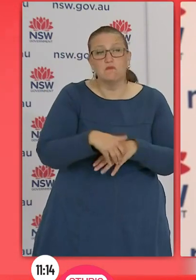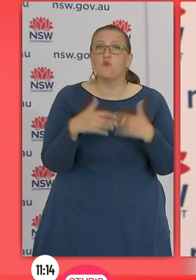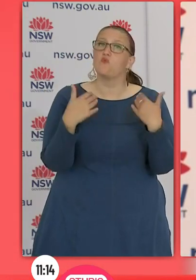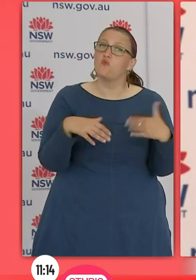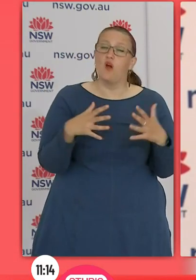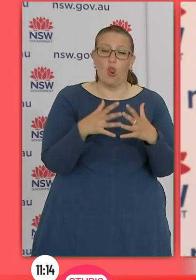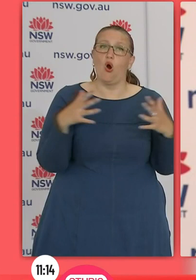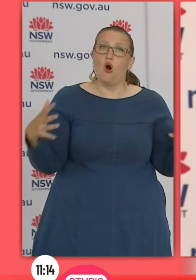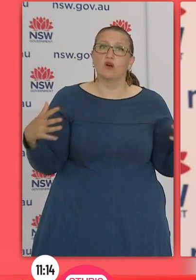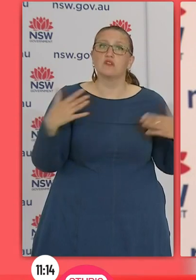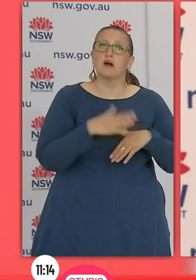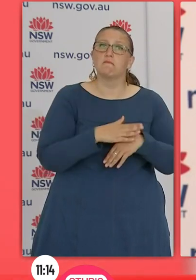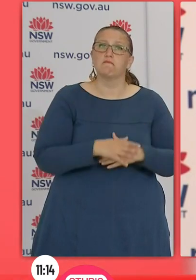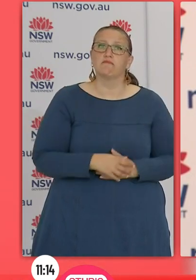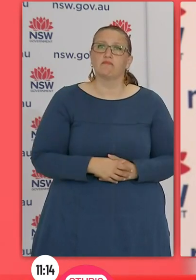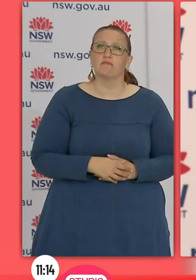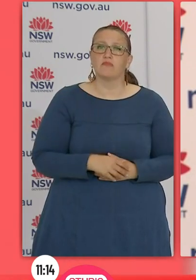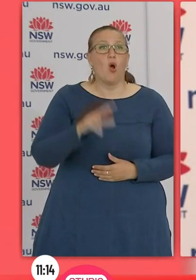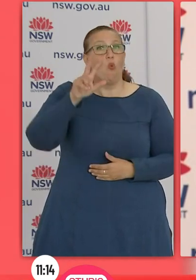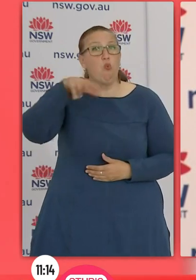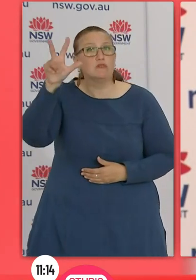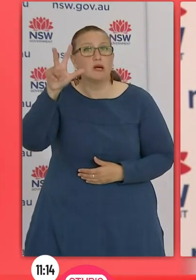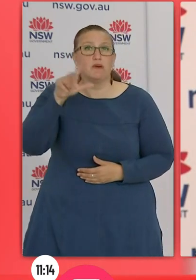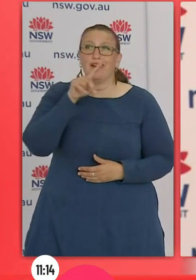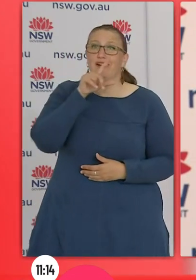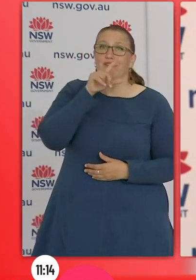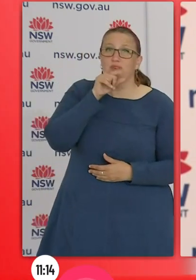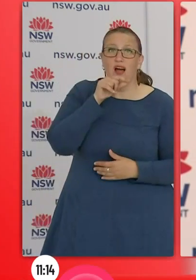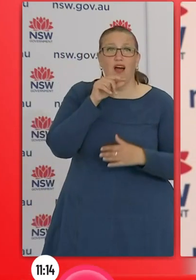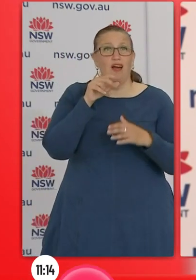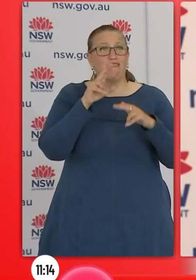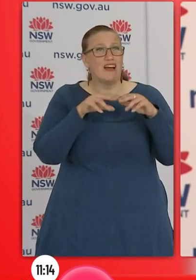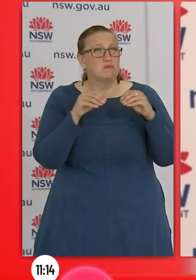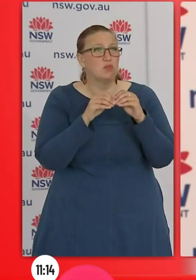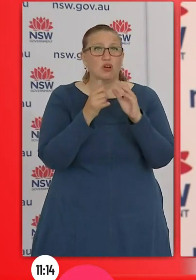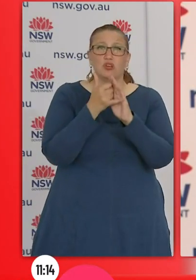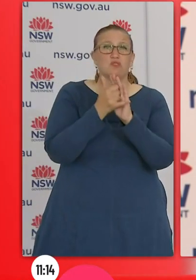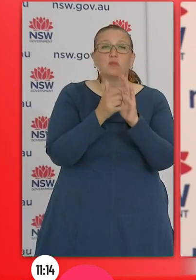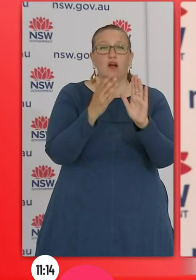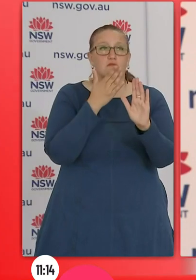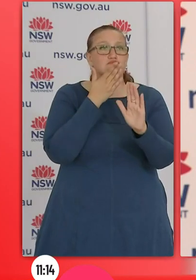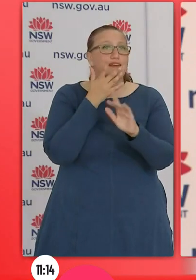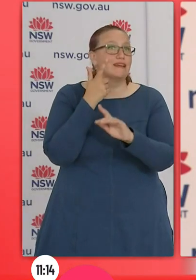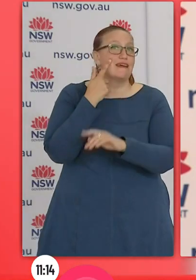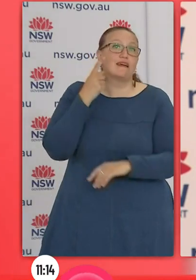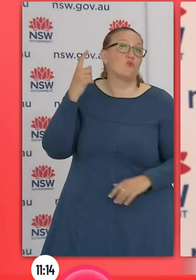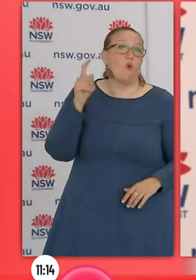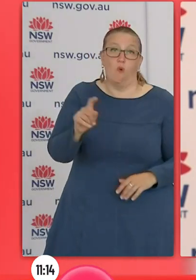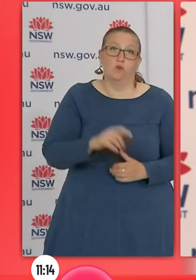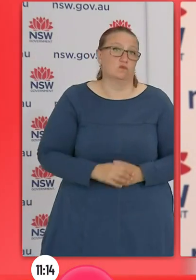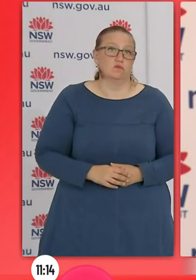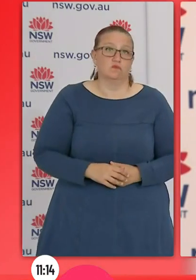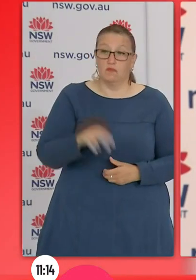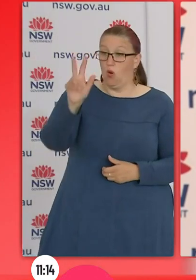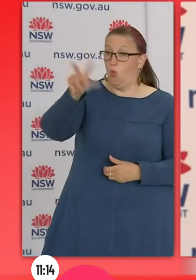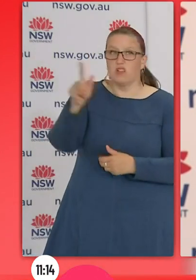Don't listen to any social media. Don't listen to any YouTube. Don't listen to any WhatsApp